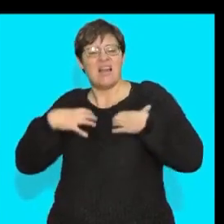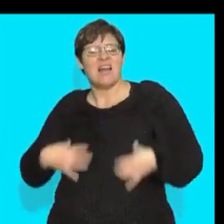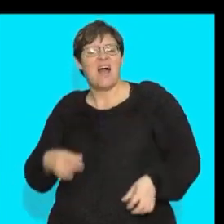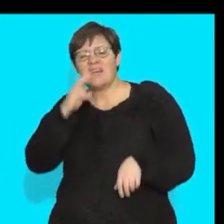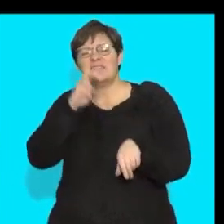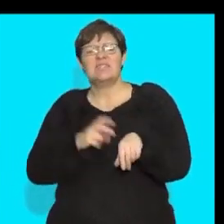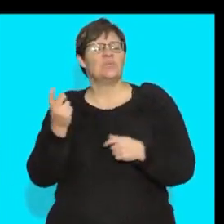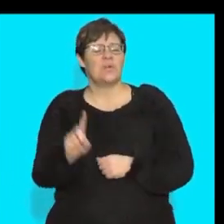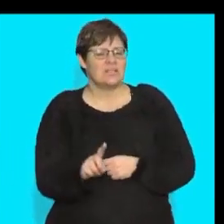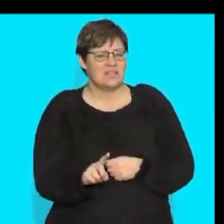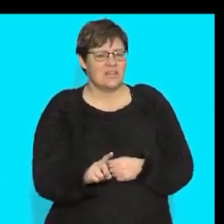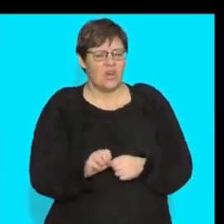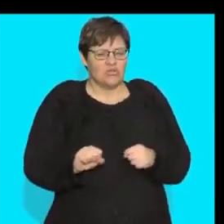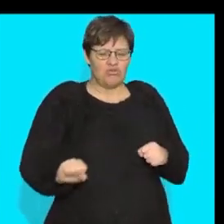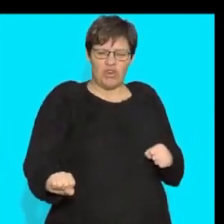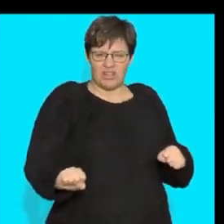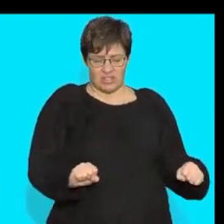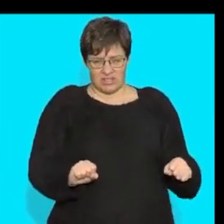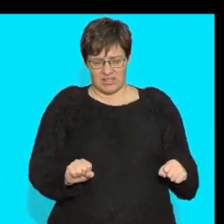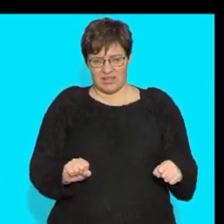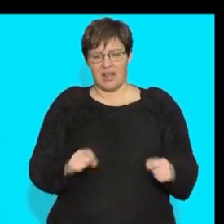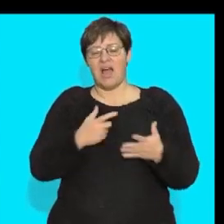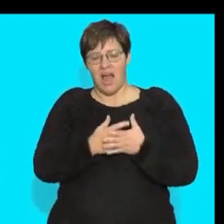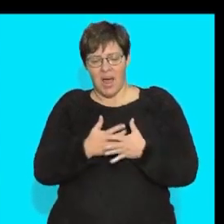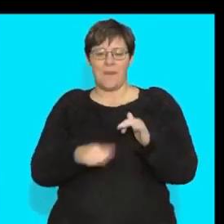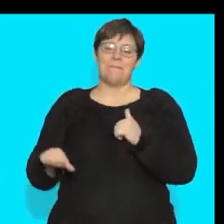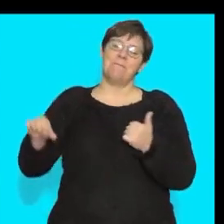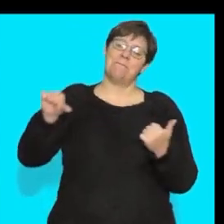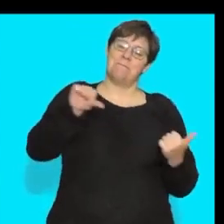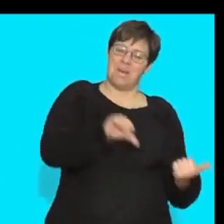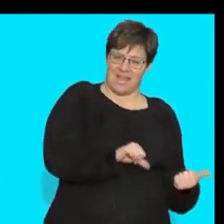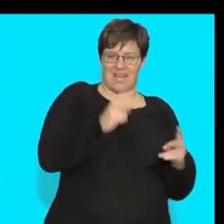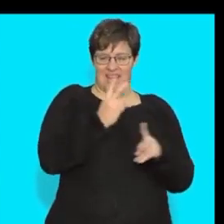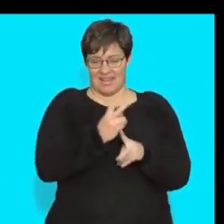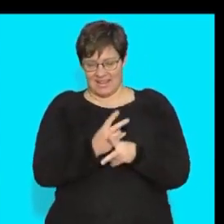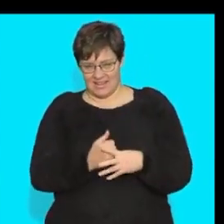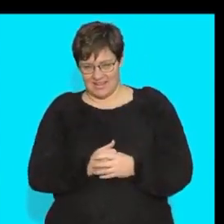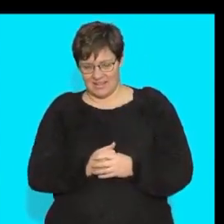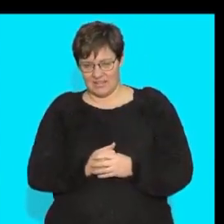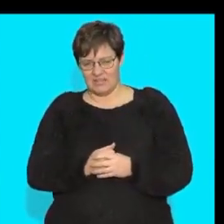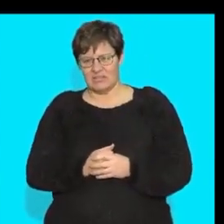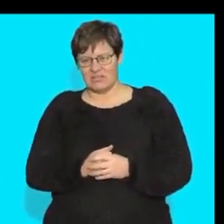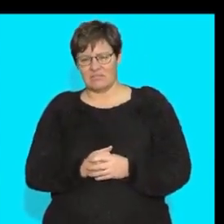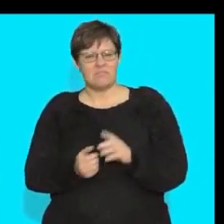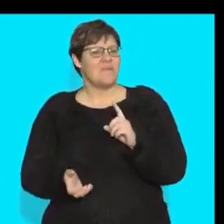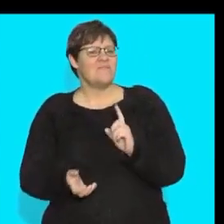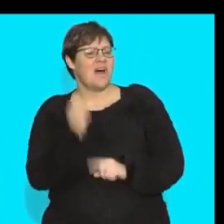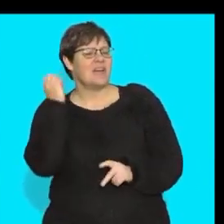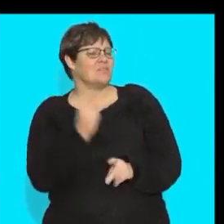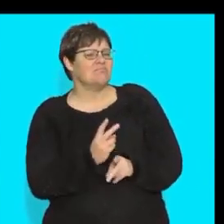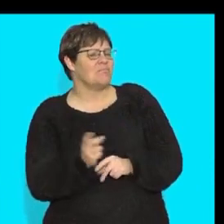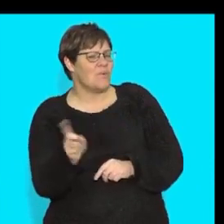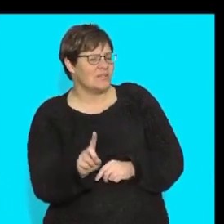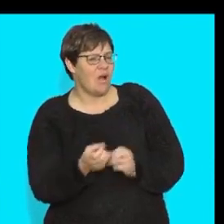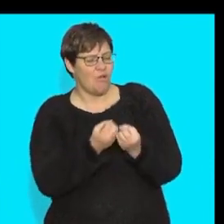stretch and then return back again so again what do i find a lot of